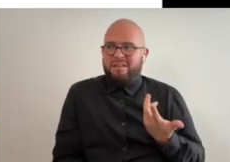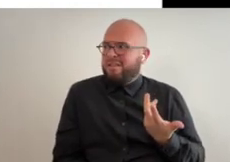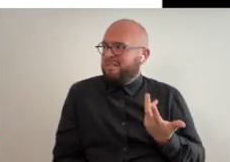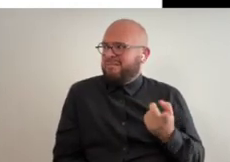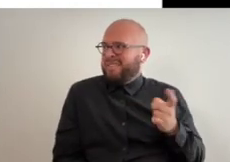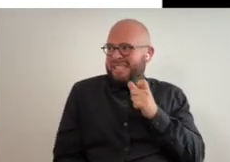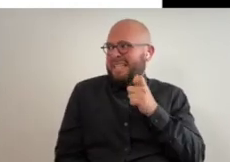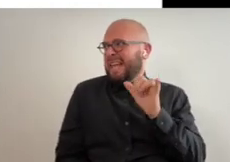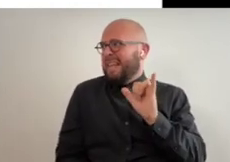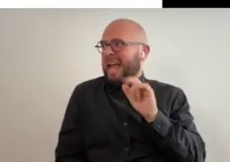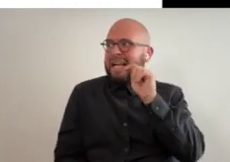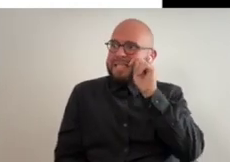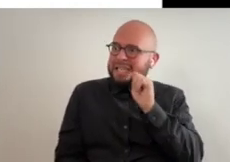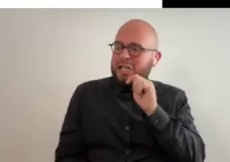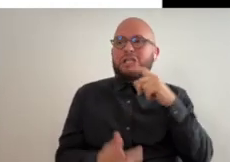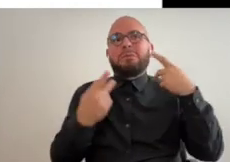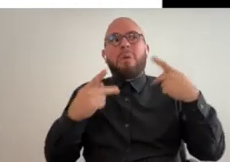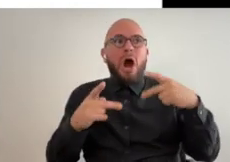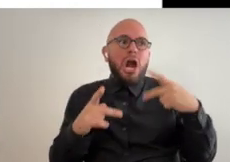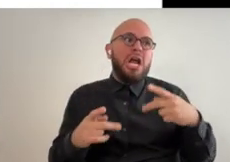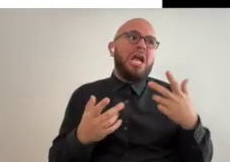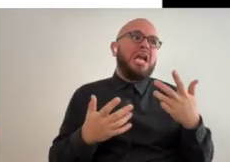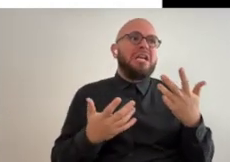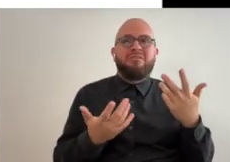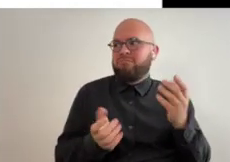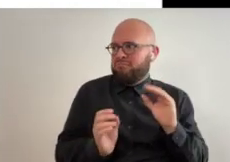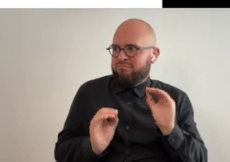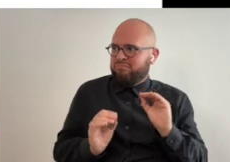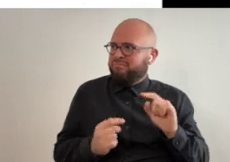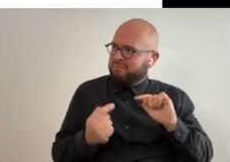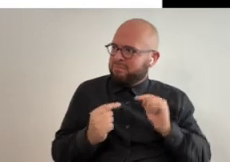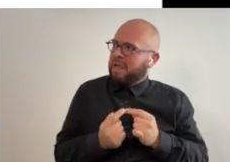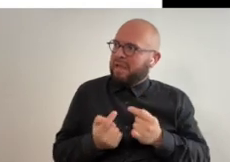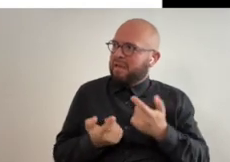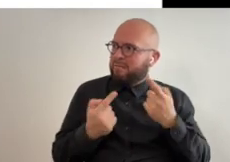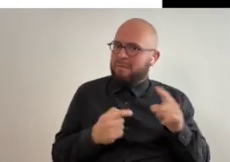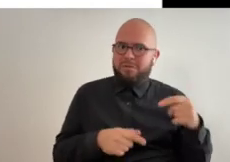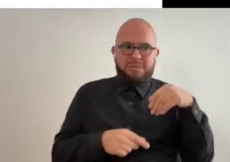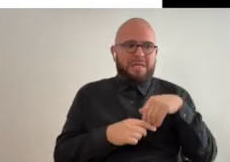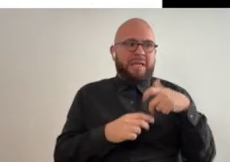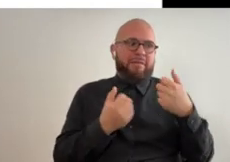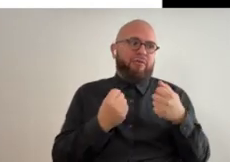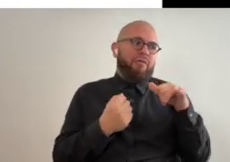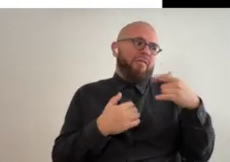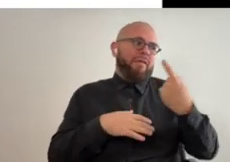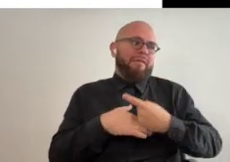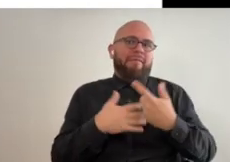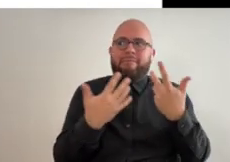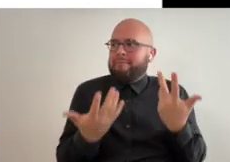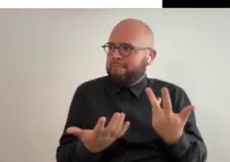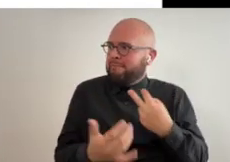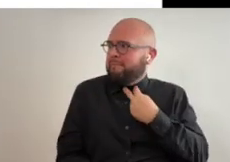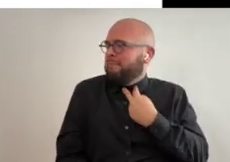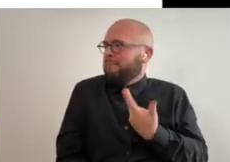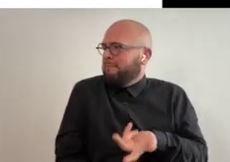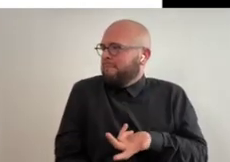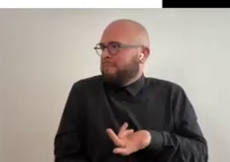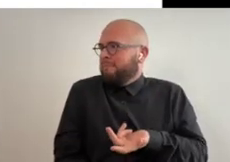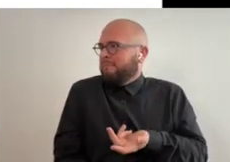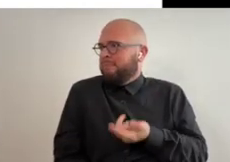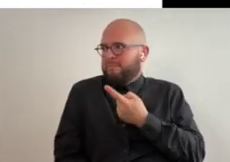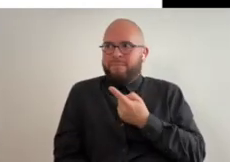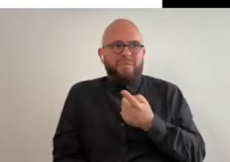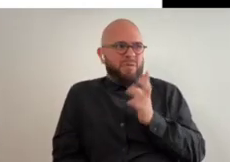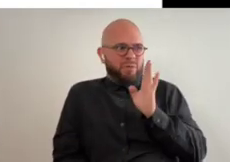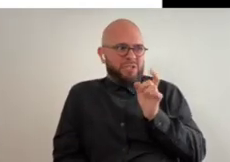teenagers partying in the park she just uses it for pain she happened to be in the car that day so she's like well will